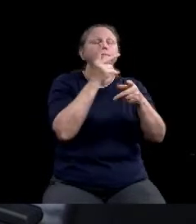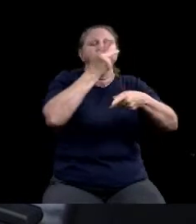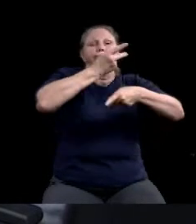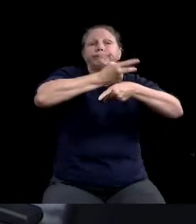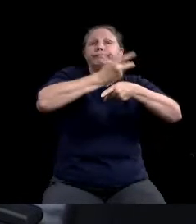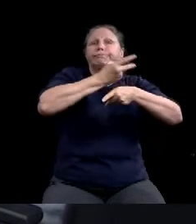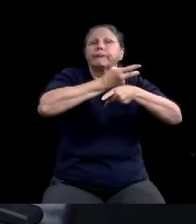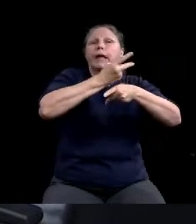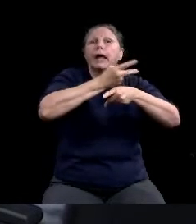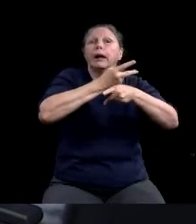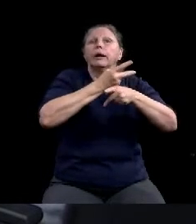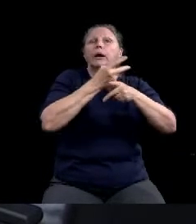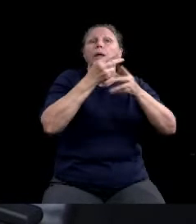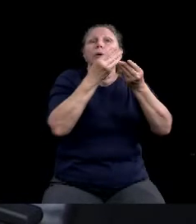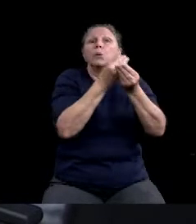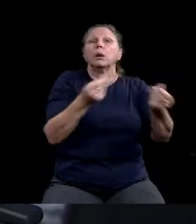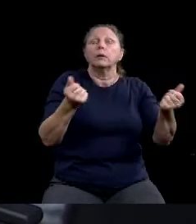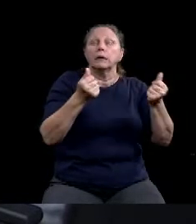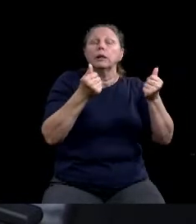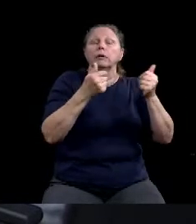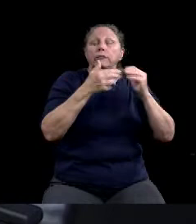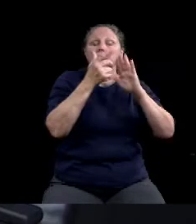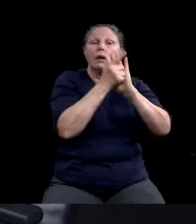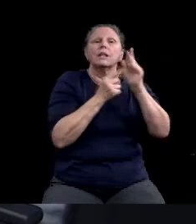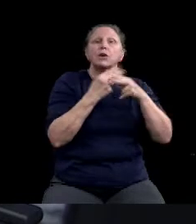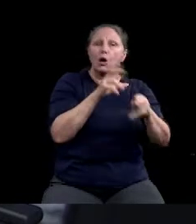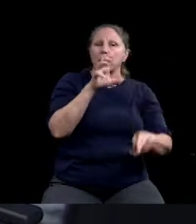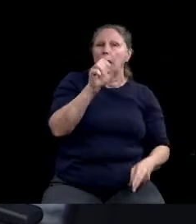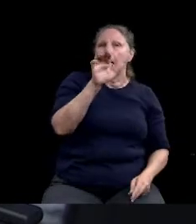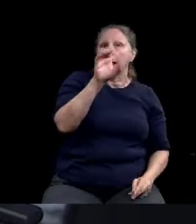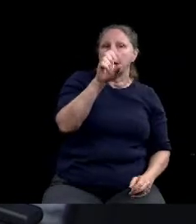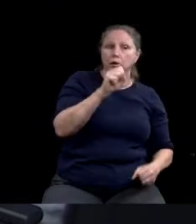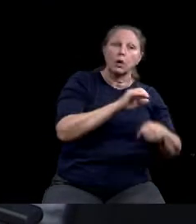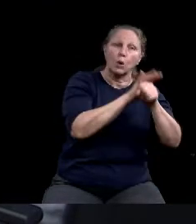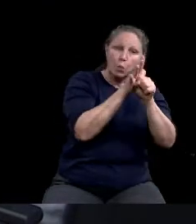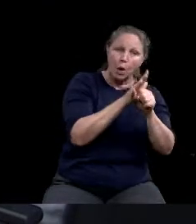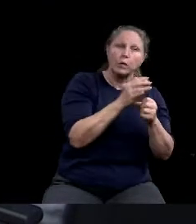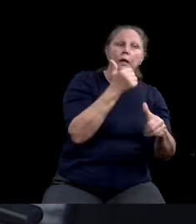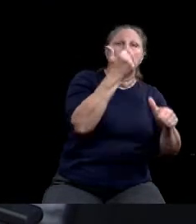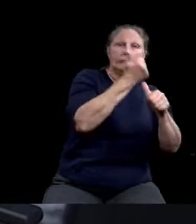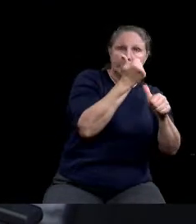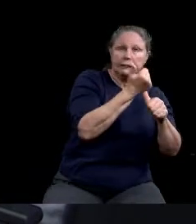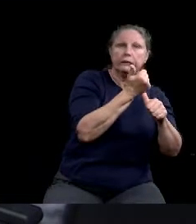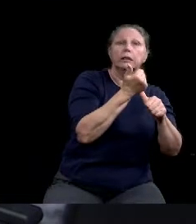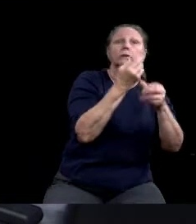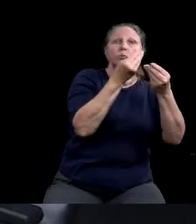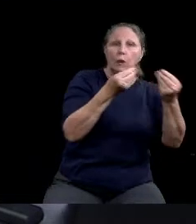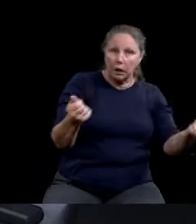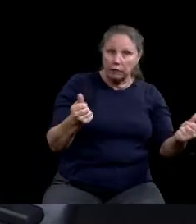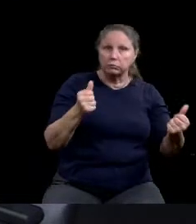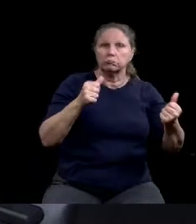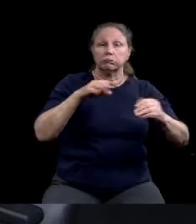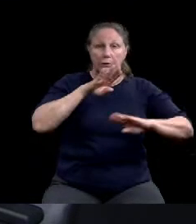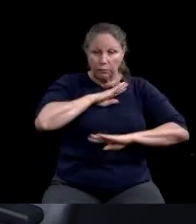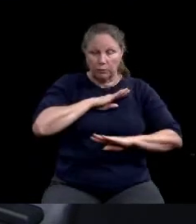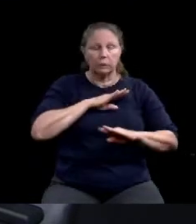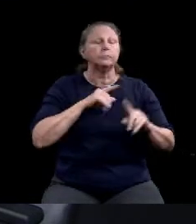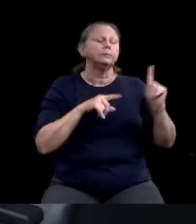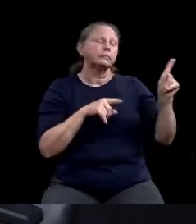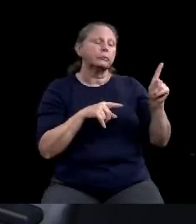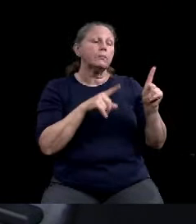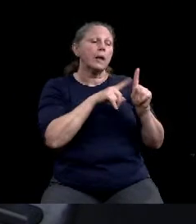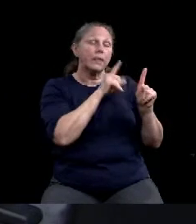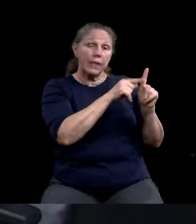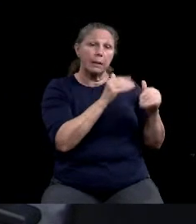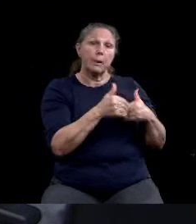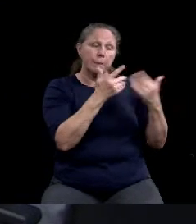to be used to respond to the coronavirus. The proposed amendment will provide spending of federal funding from the U